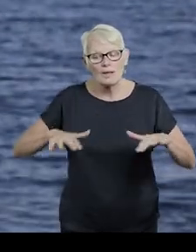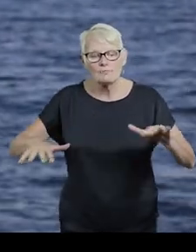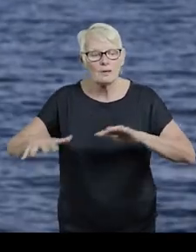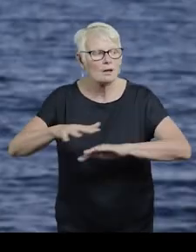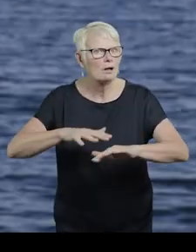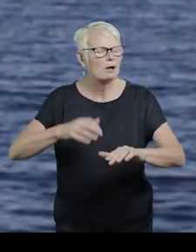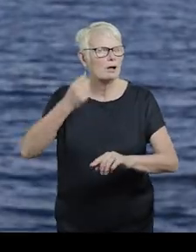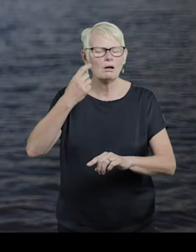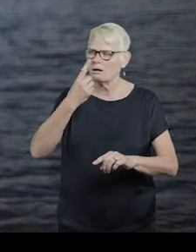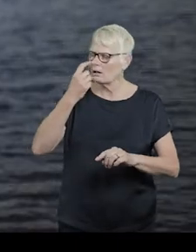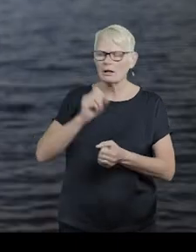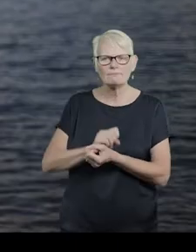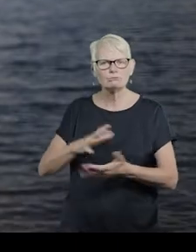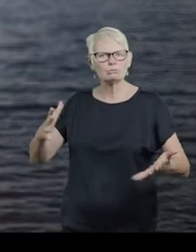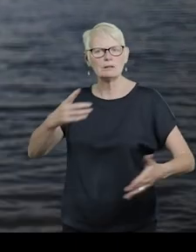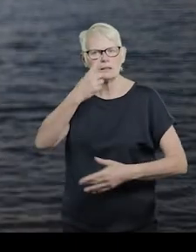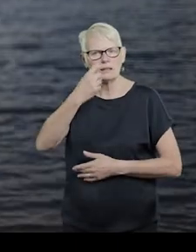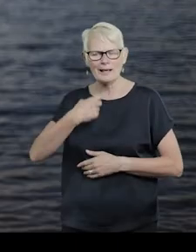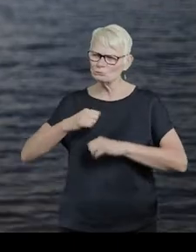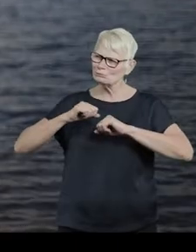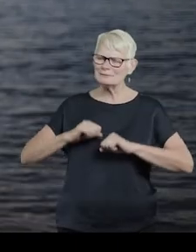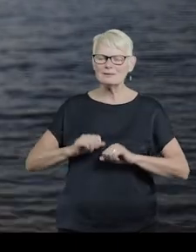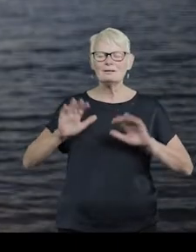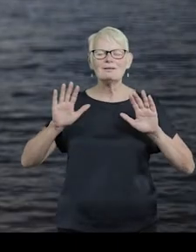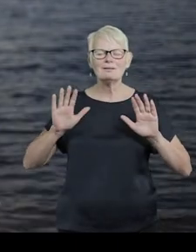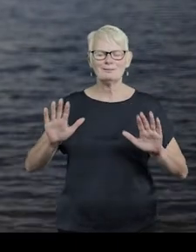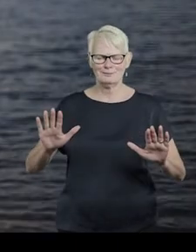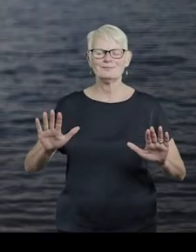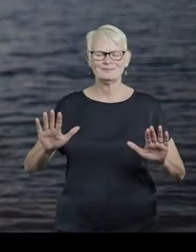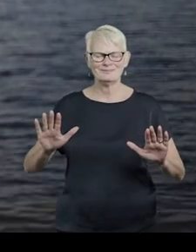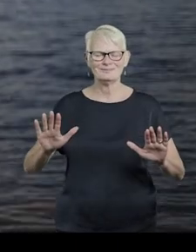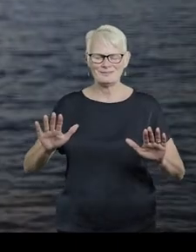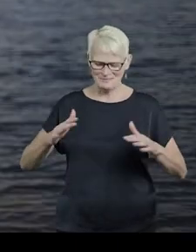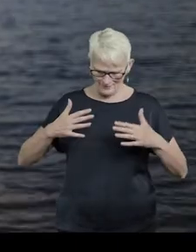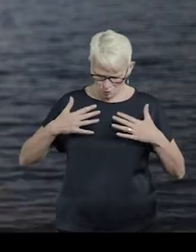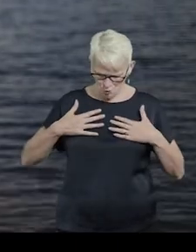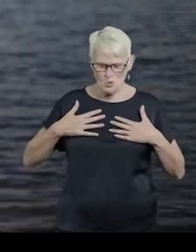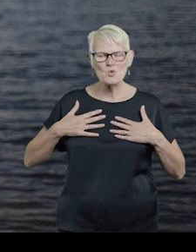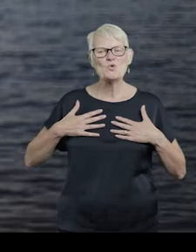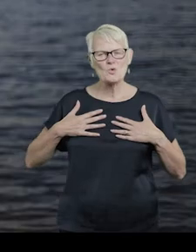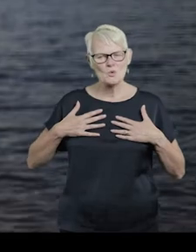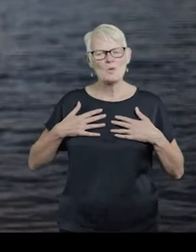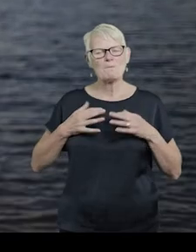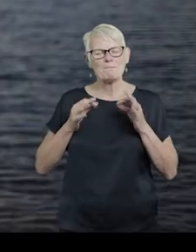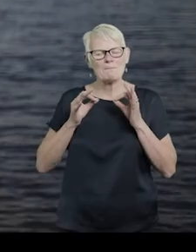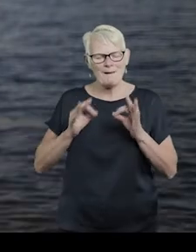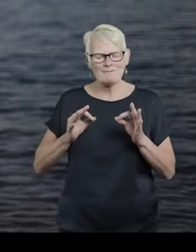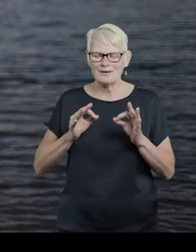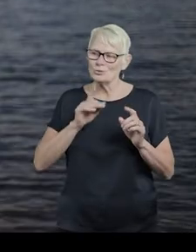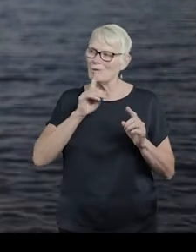learned to break free. To sit and be. To be whole, imperfectly perfect